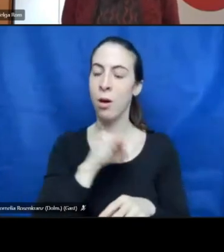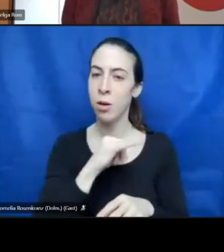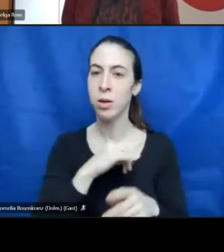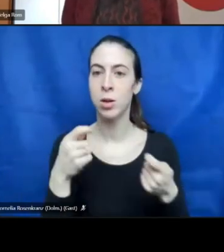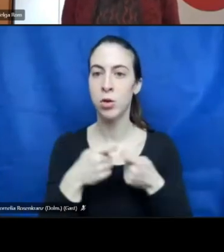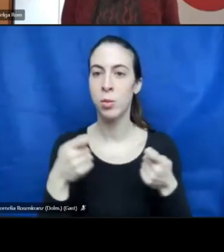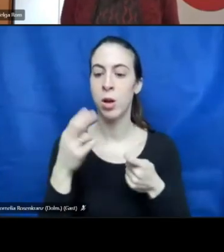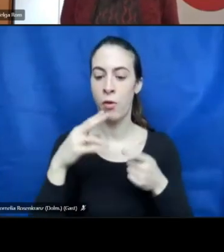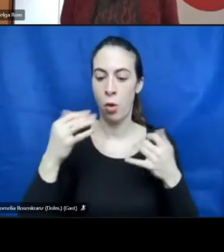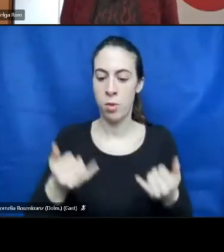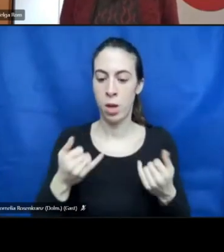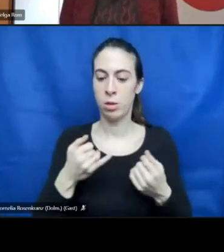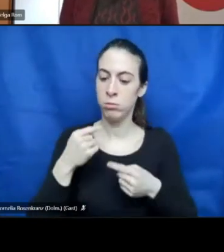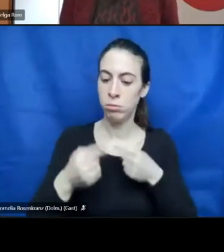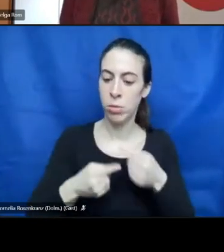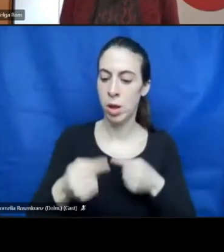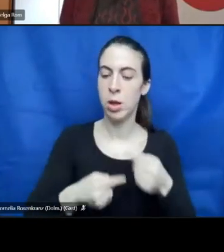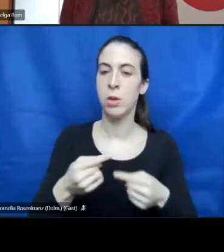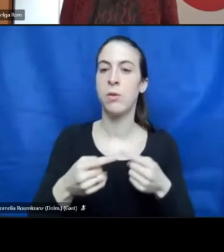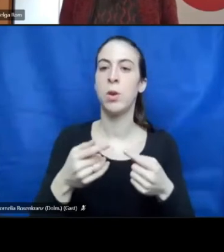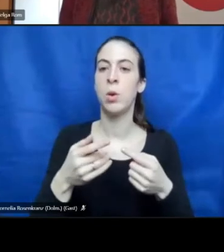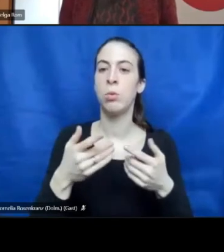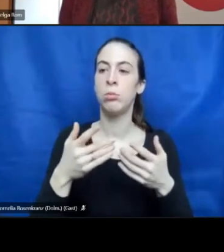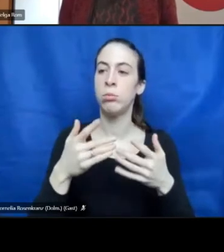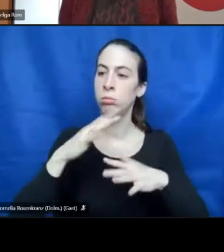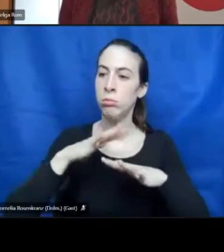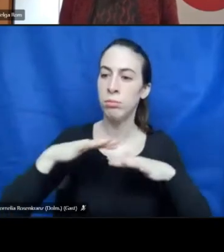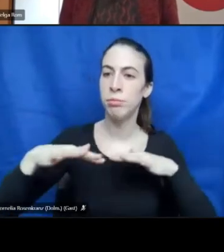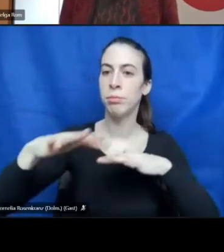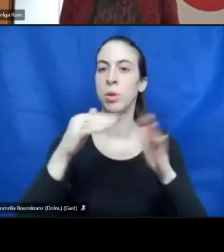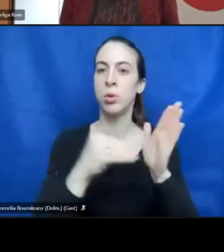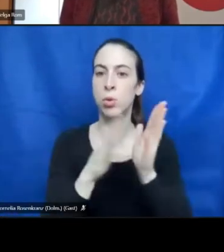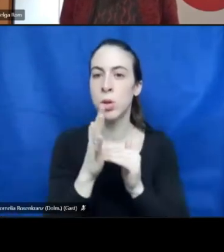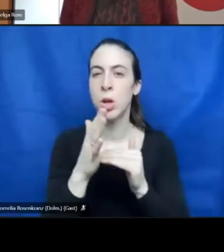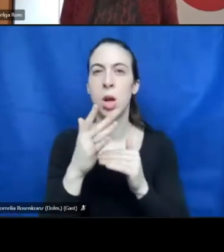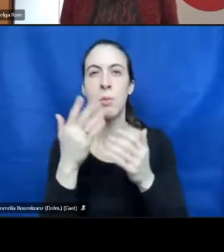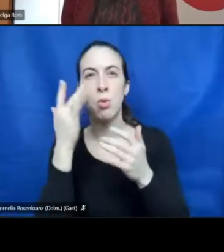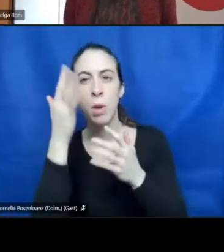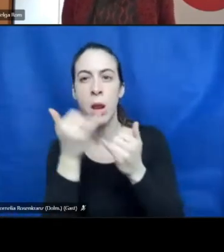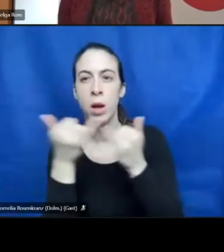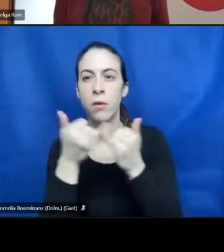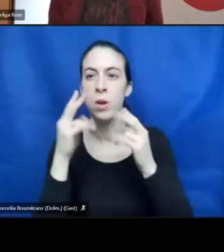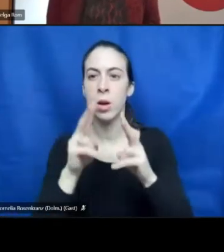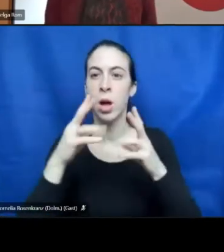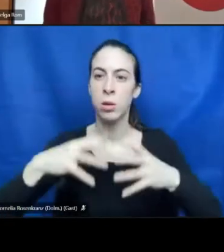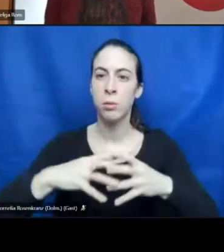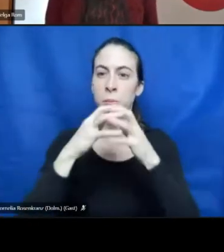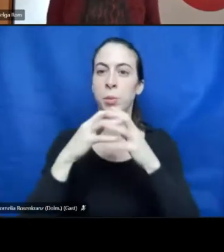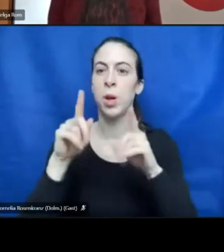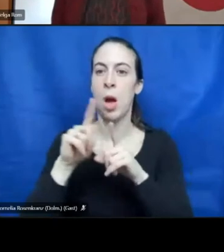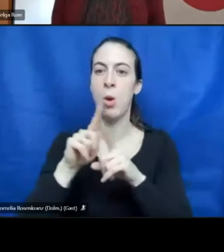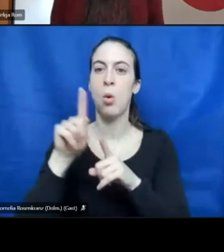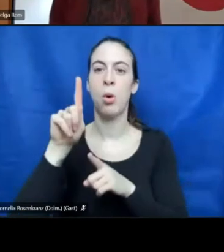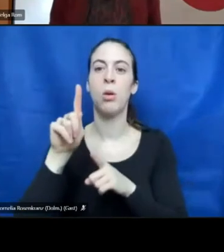trying to develop the services and actually we are also thinking about how to develop an academy for